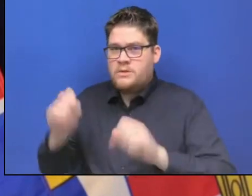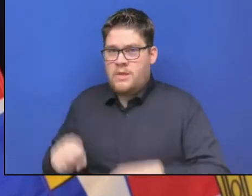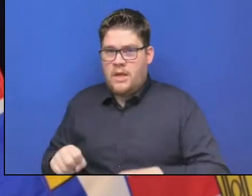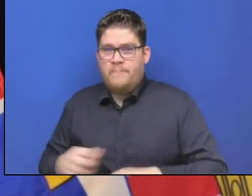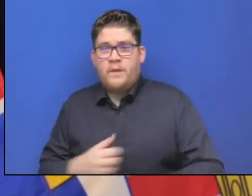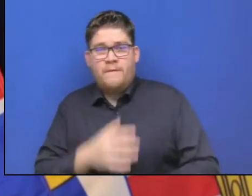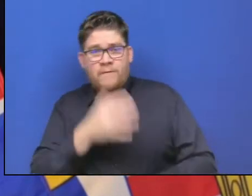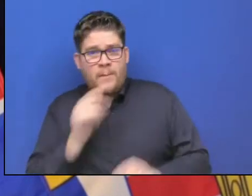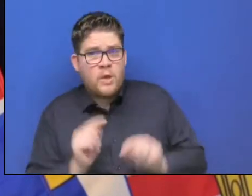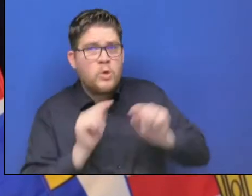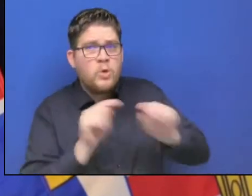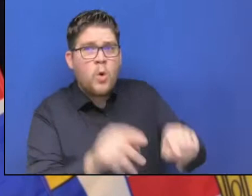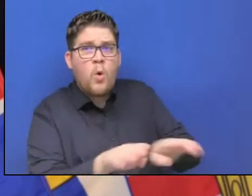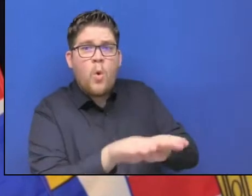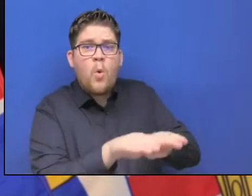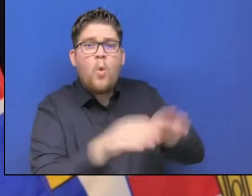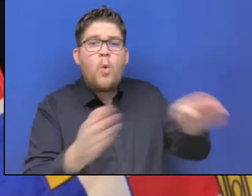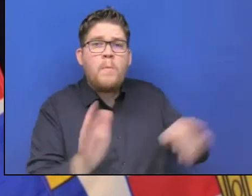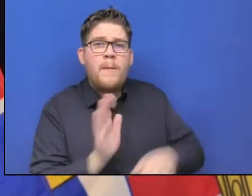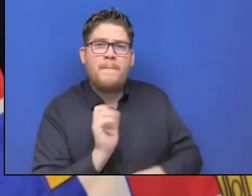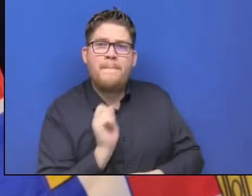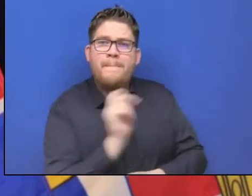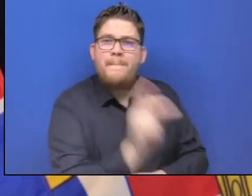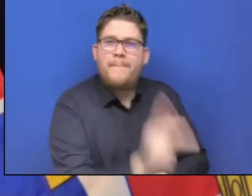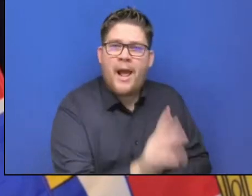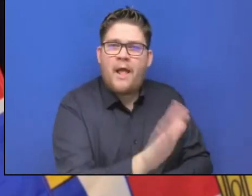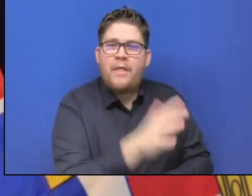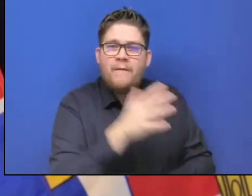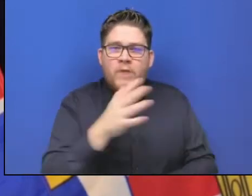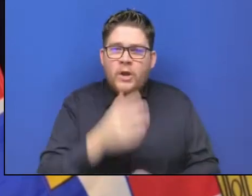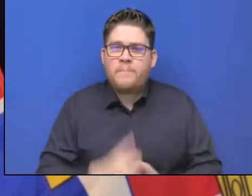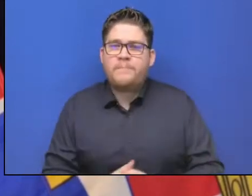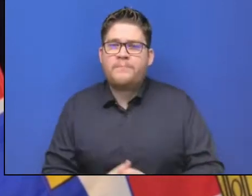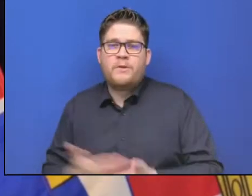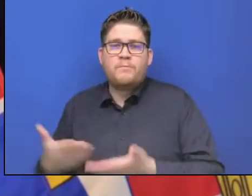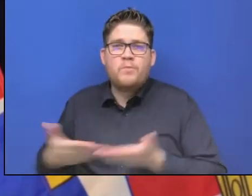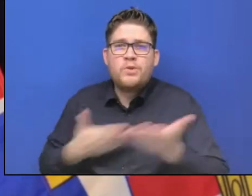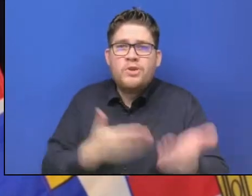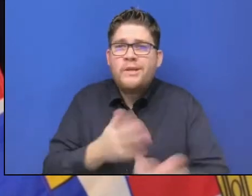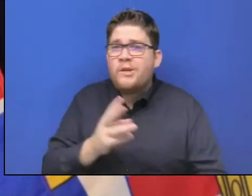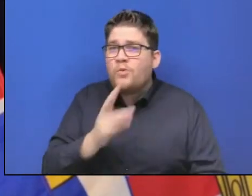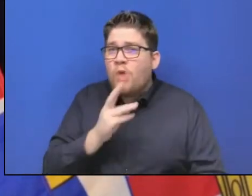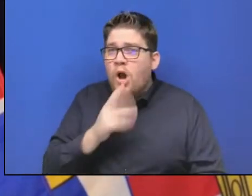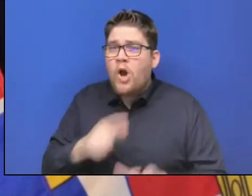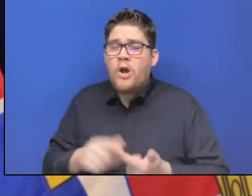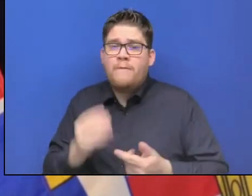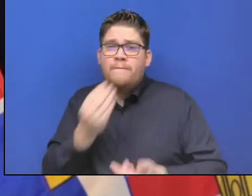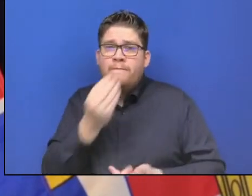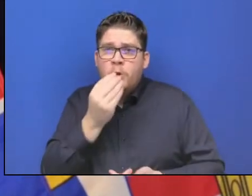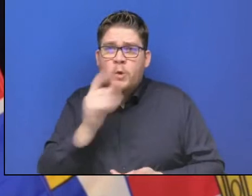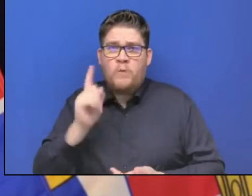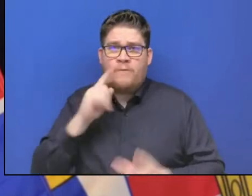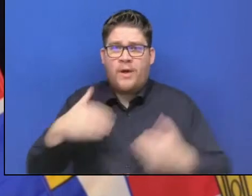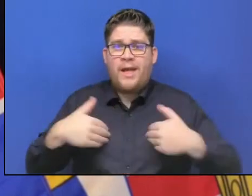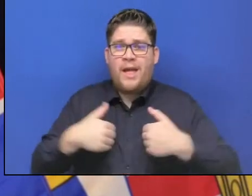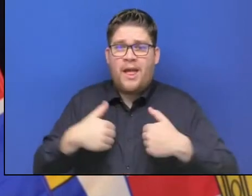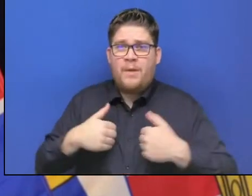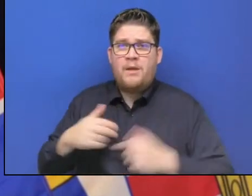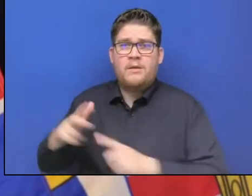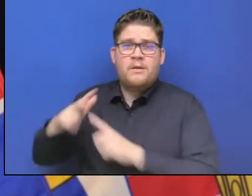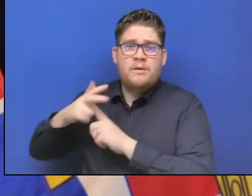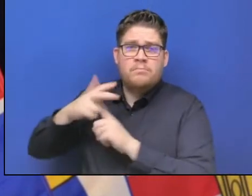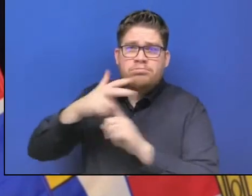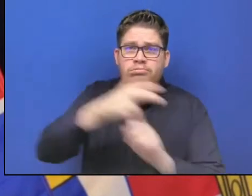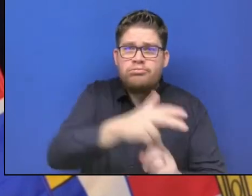feed and water to animals in need is also on the rise. We saw another airdrop to a hog farm of grain yesterday. So